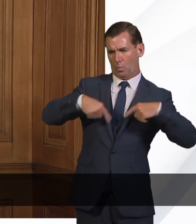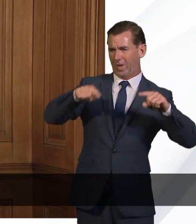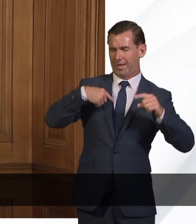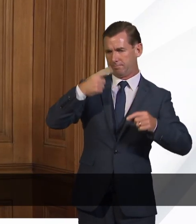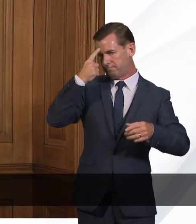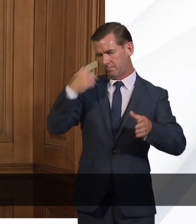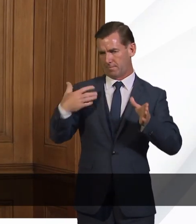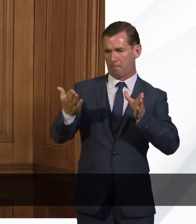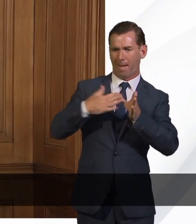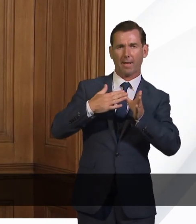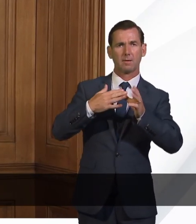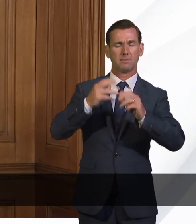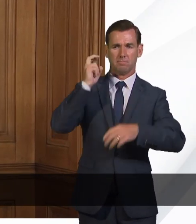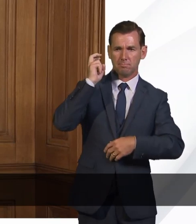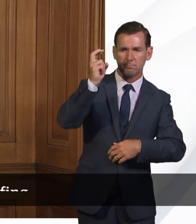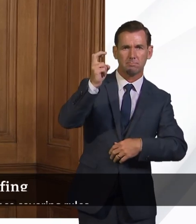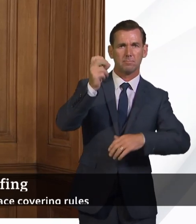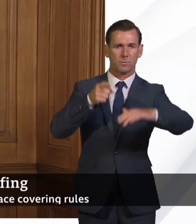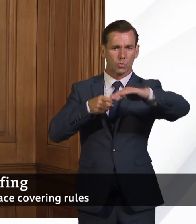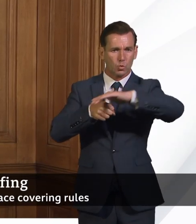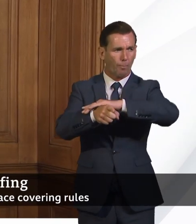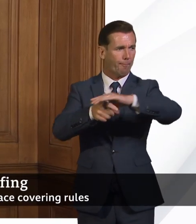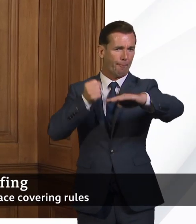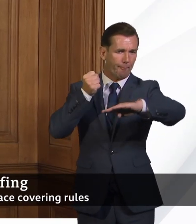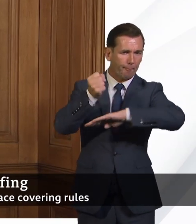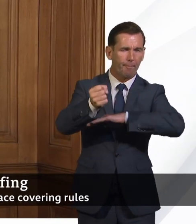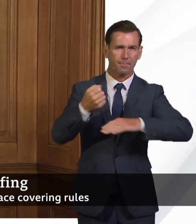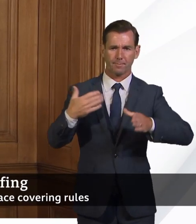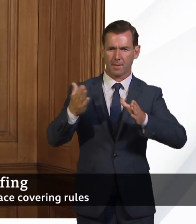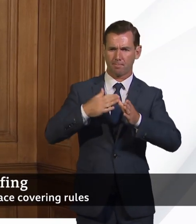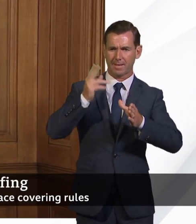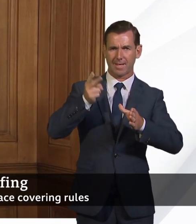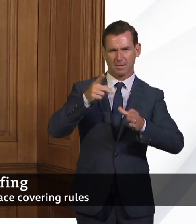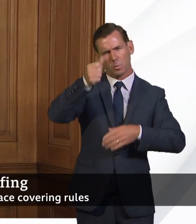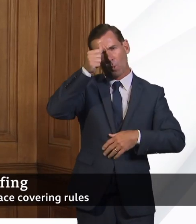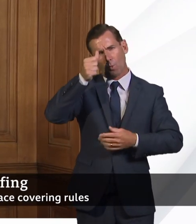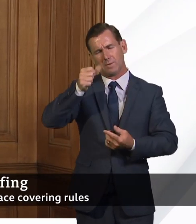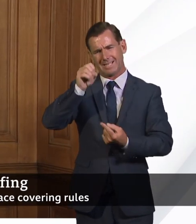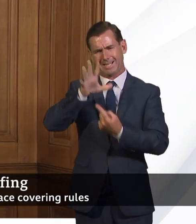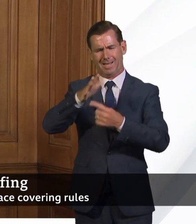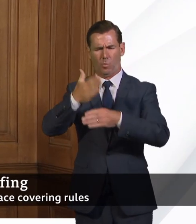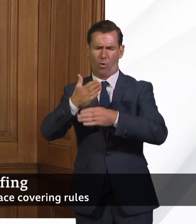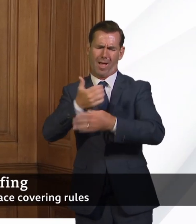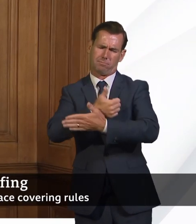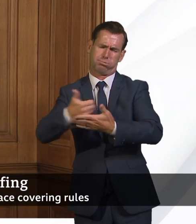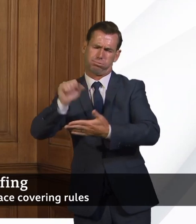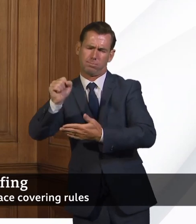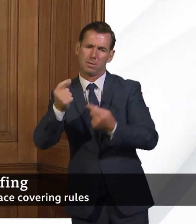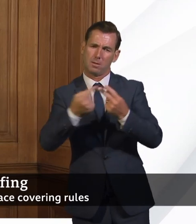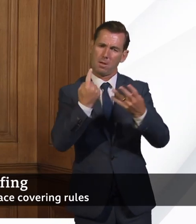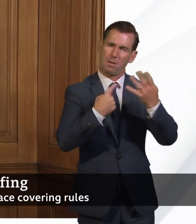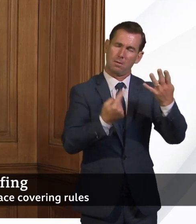when people were first able to travel again, apart from essential workers, the government said then